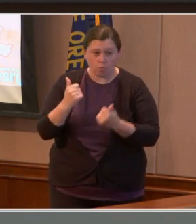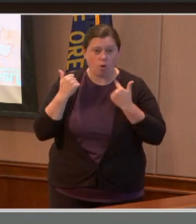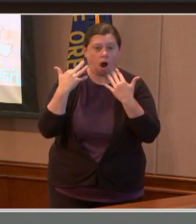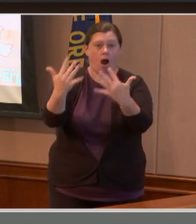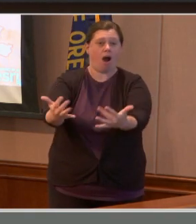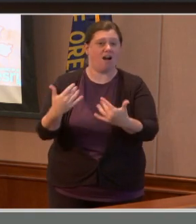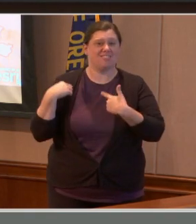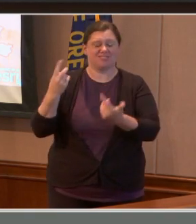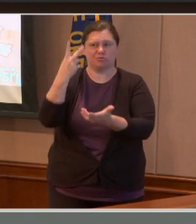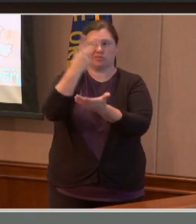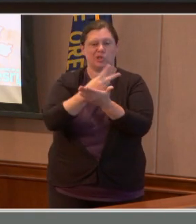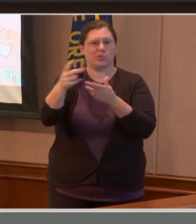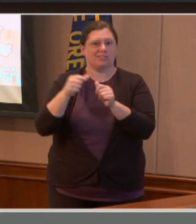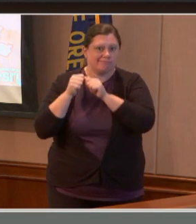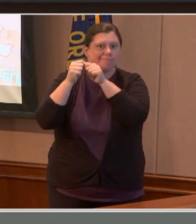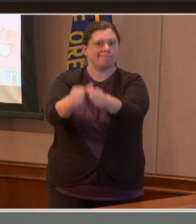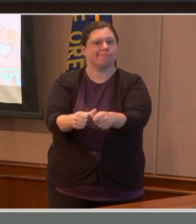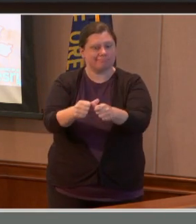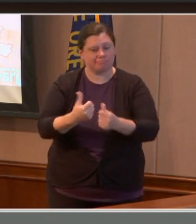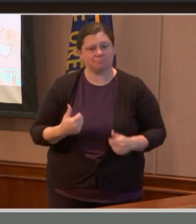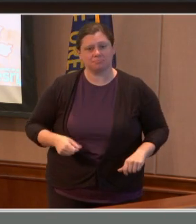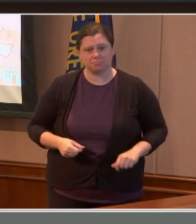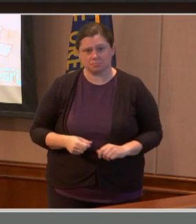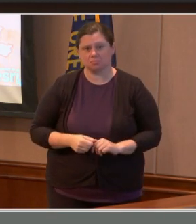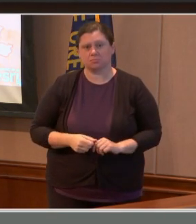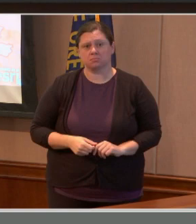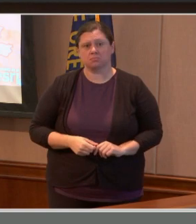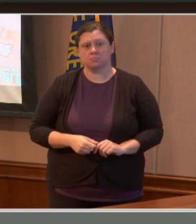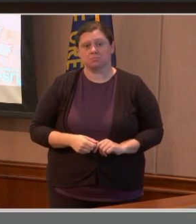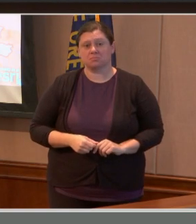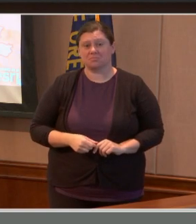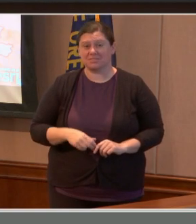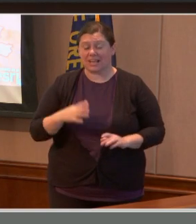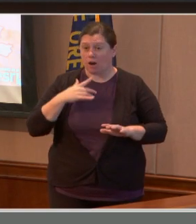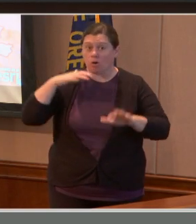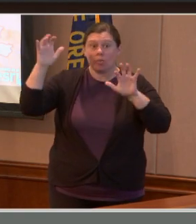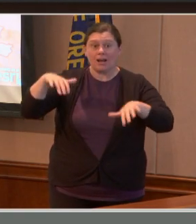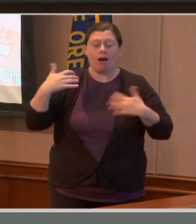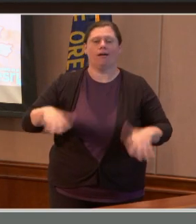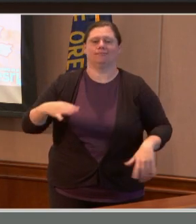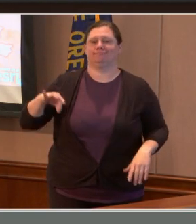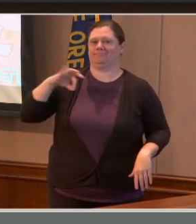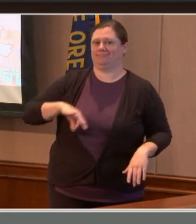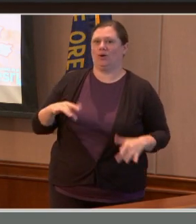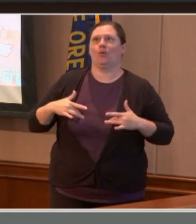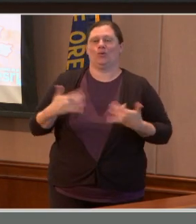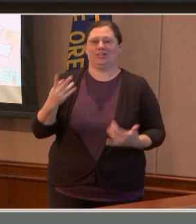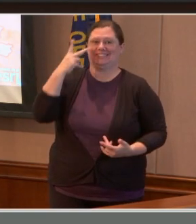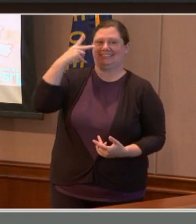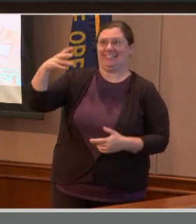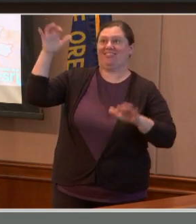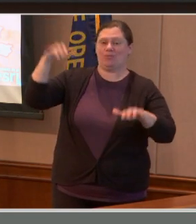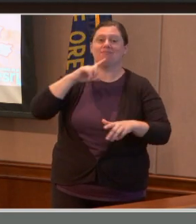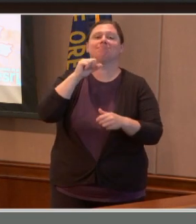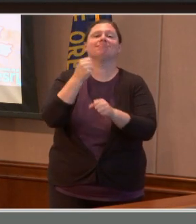weeks. And, you I was pleased to see the rain. has helped with the firefighting efforts. And I want to extend my